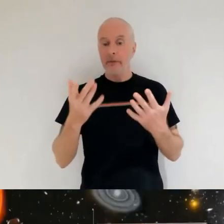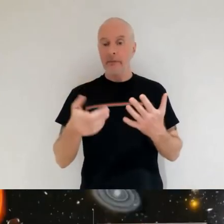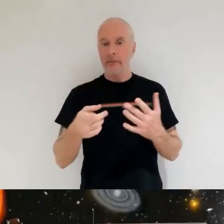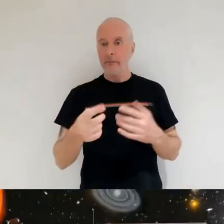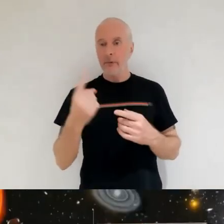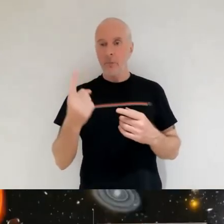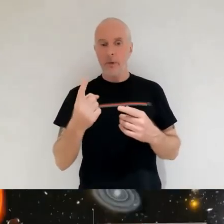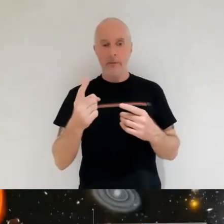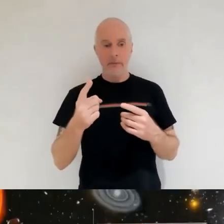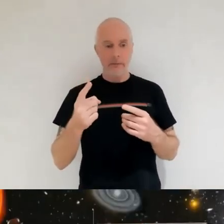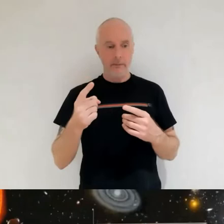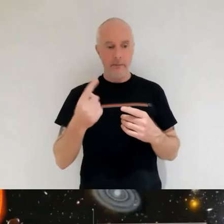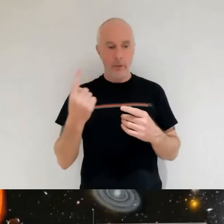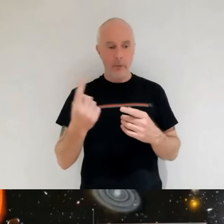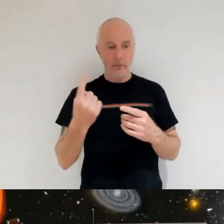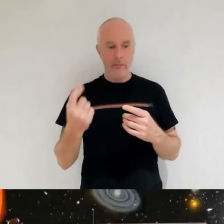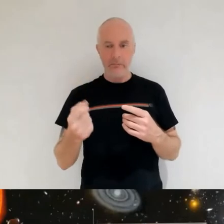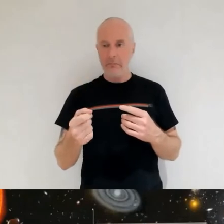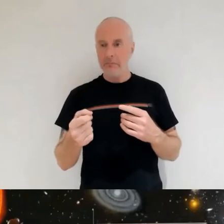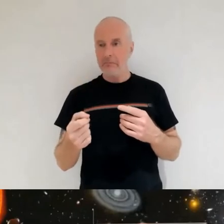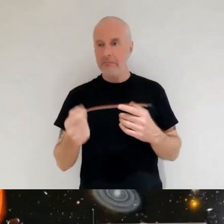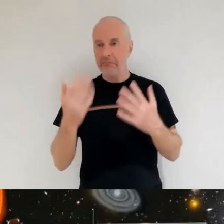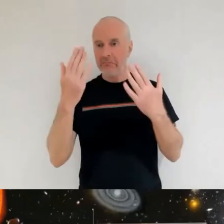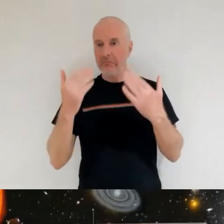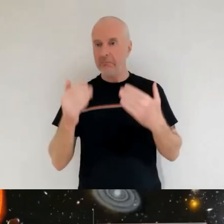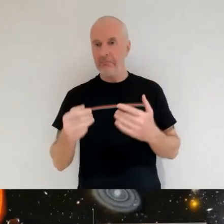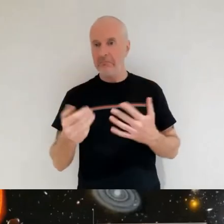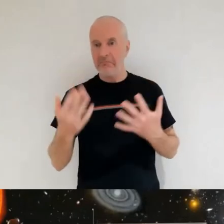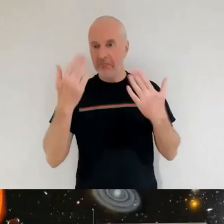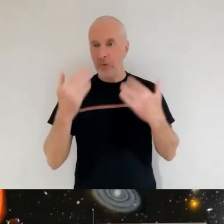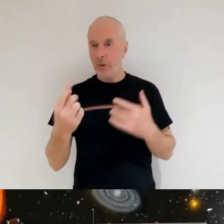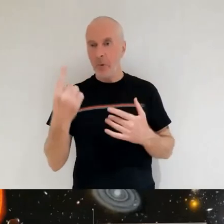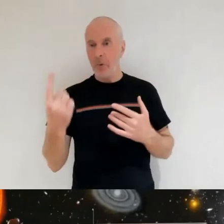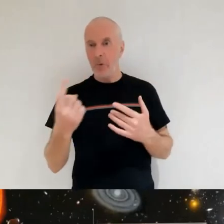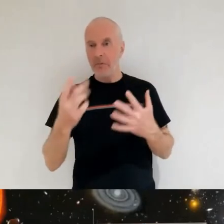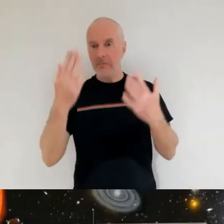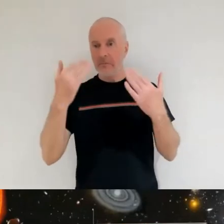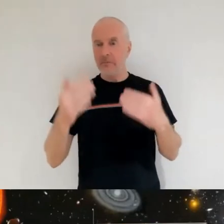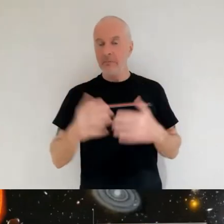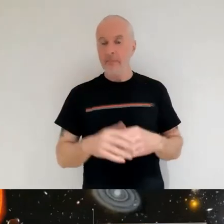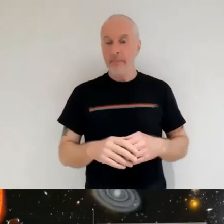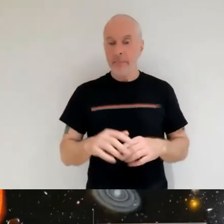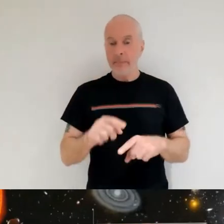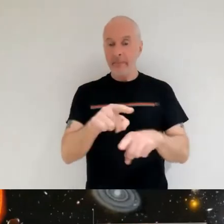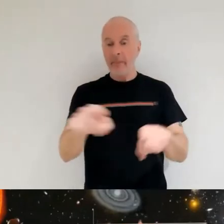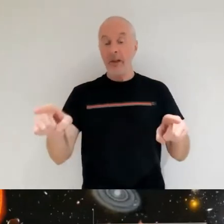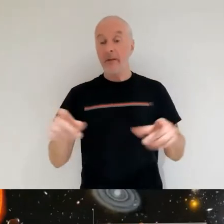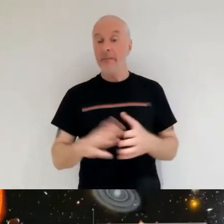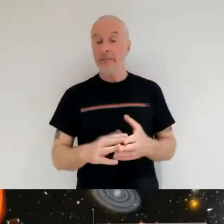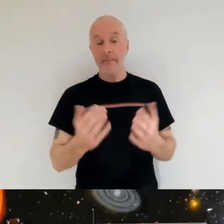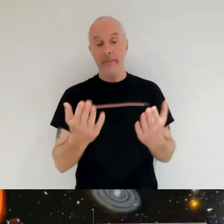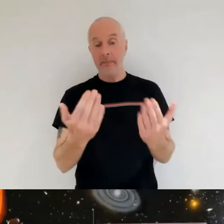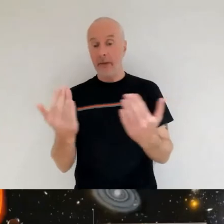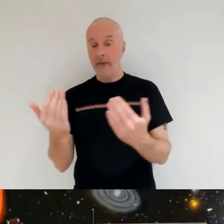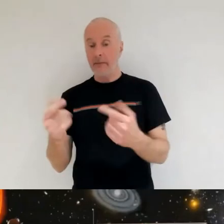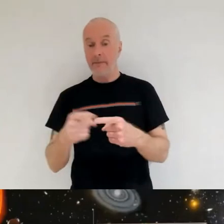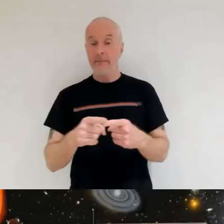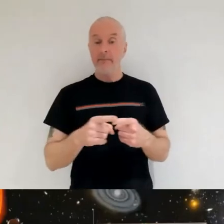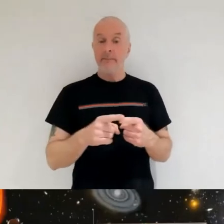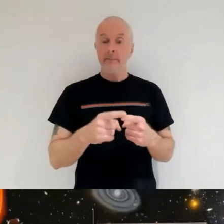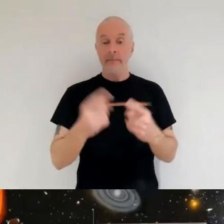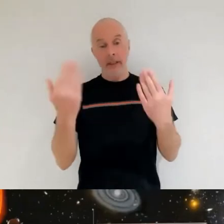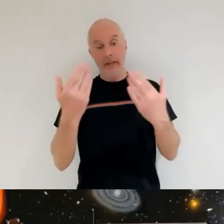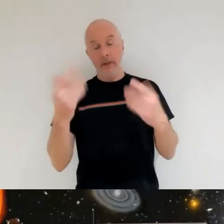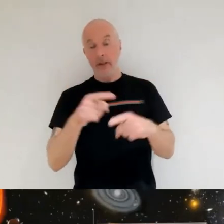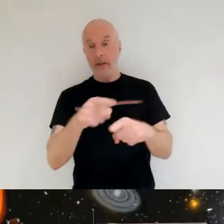go don't know what that was um yes good evening everyone um as scott